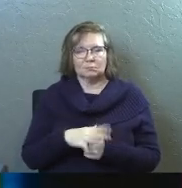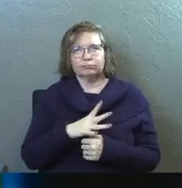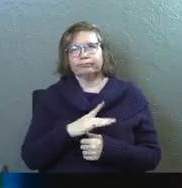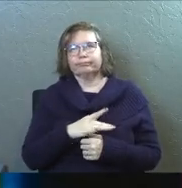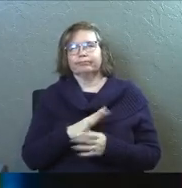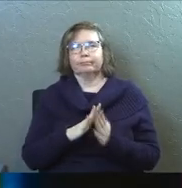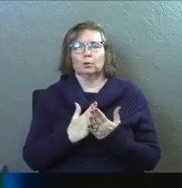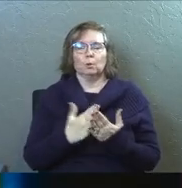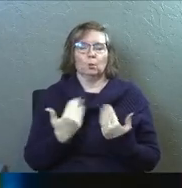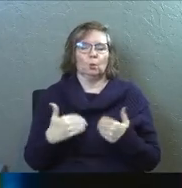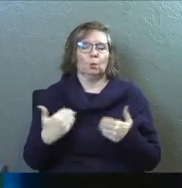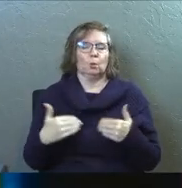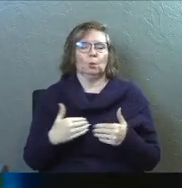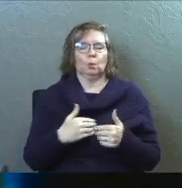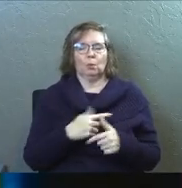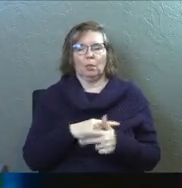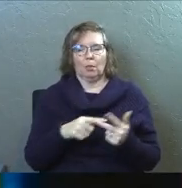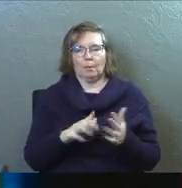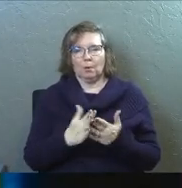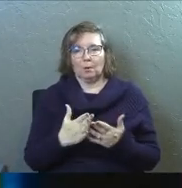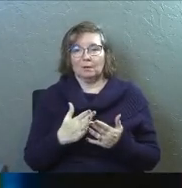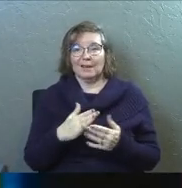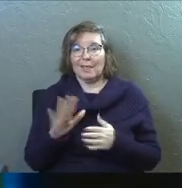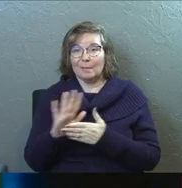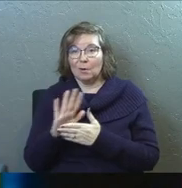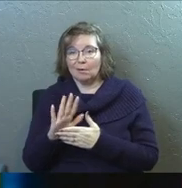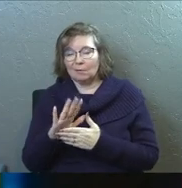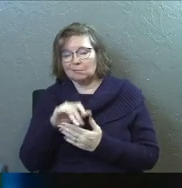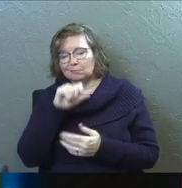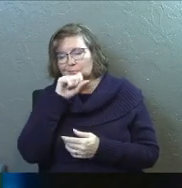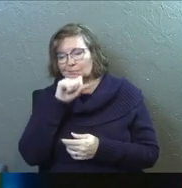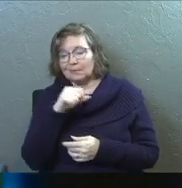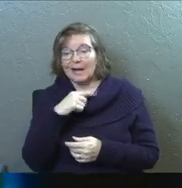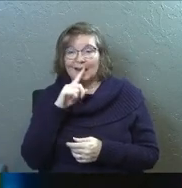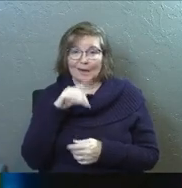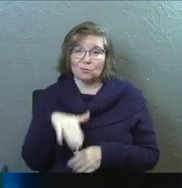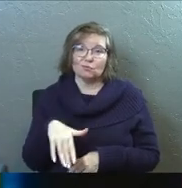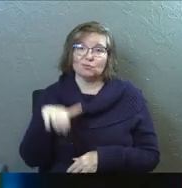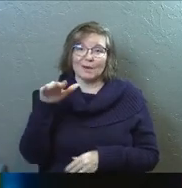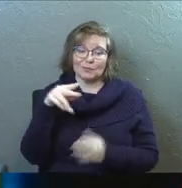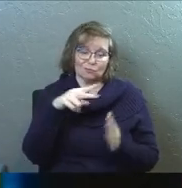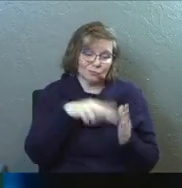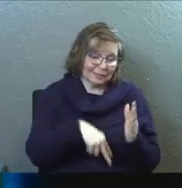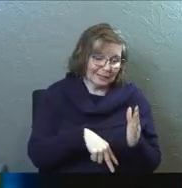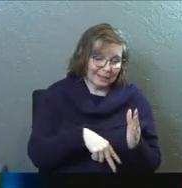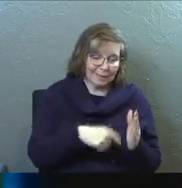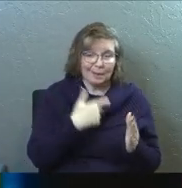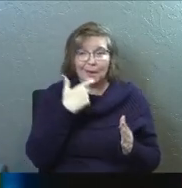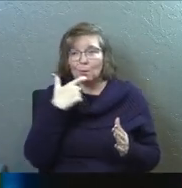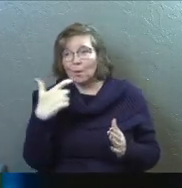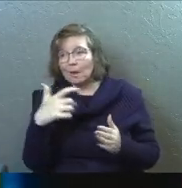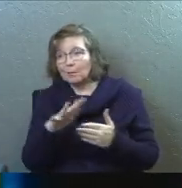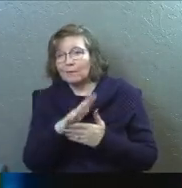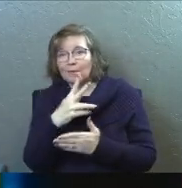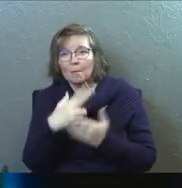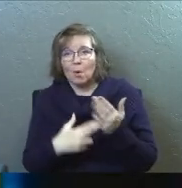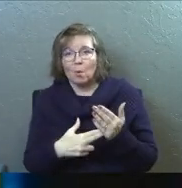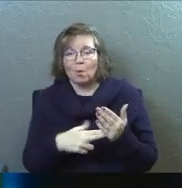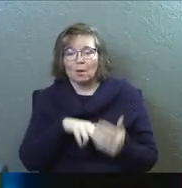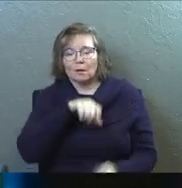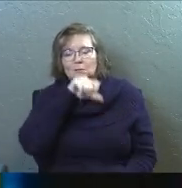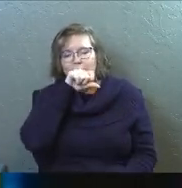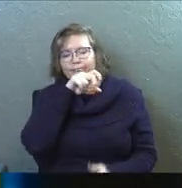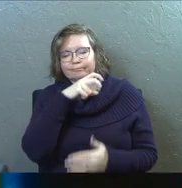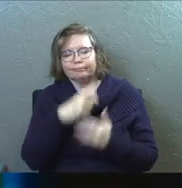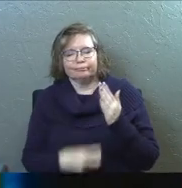movies, incredible books. I was practically raised on the Lord of the Rings, like reading them and watching those movies